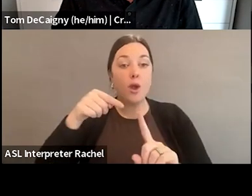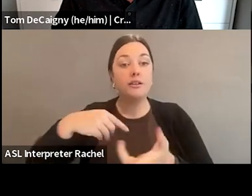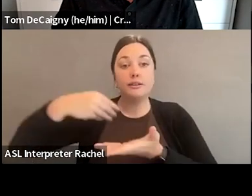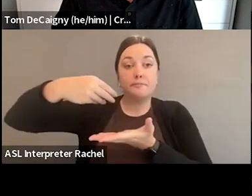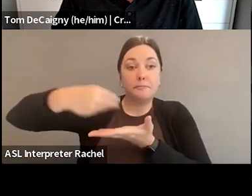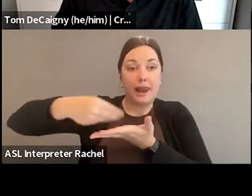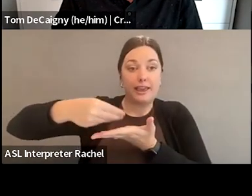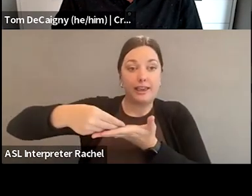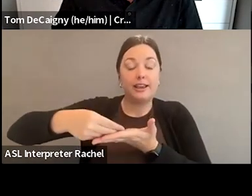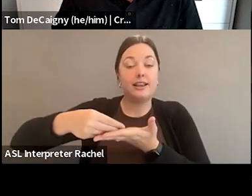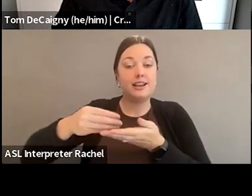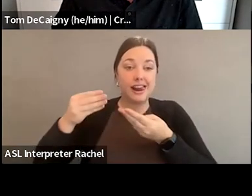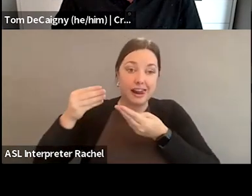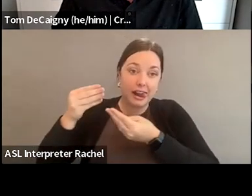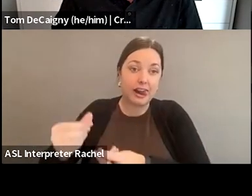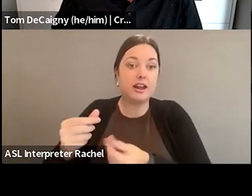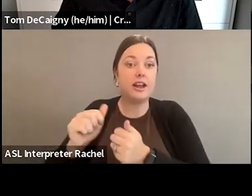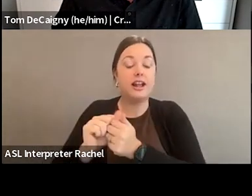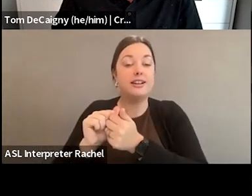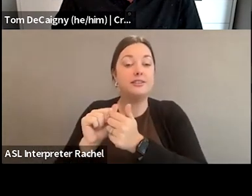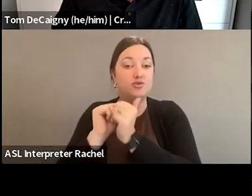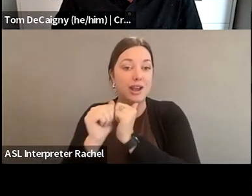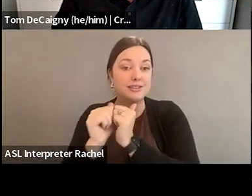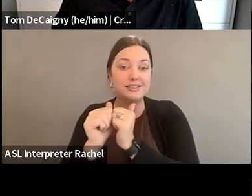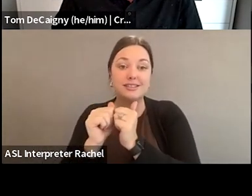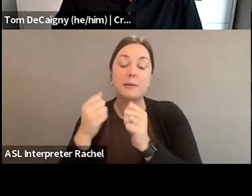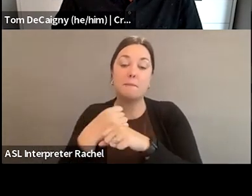poured into these races made the biggest difference.